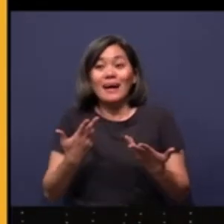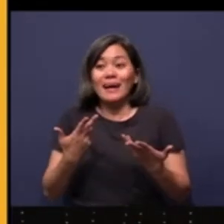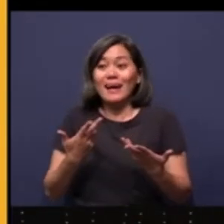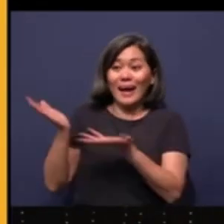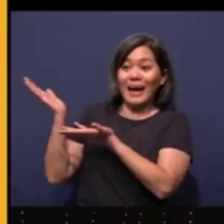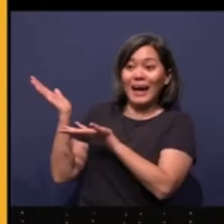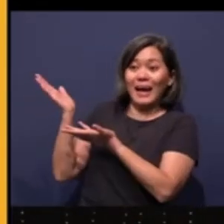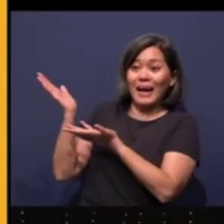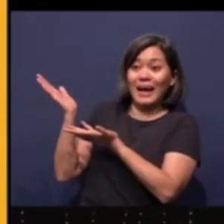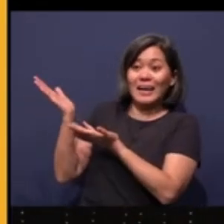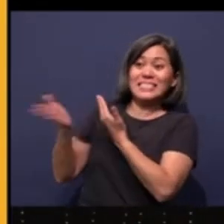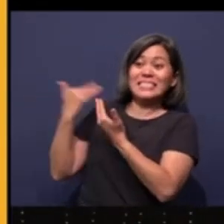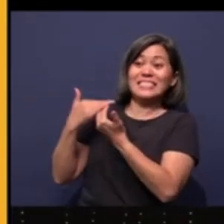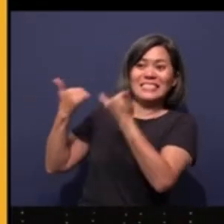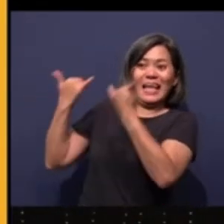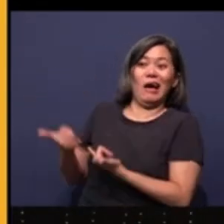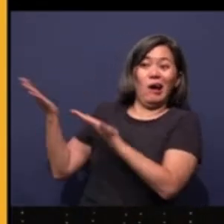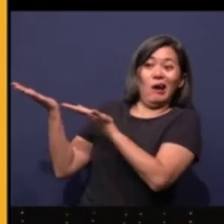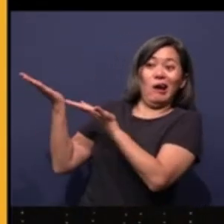here. So easy nowadays.